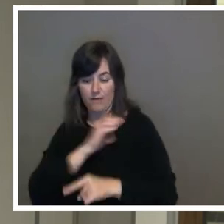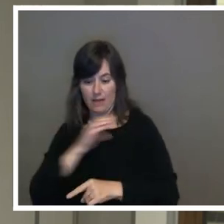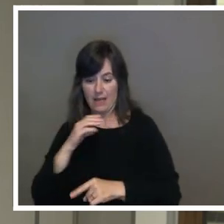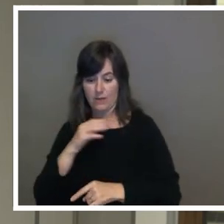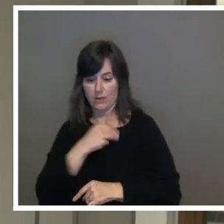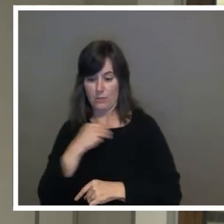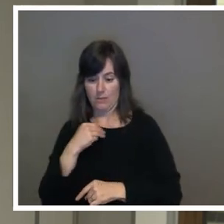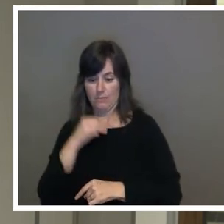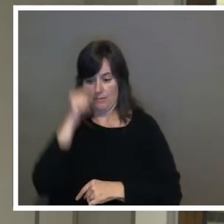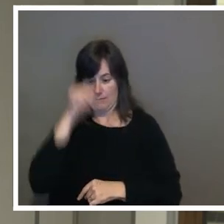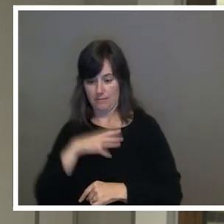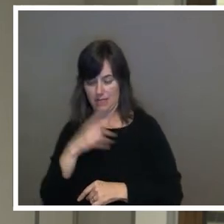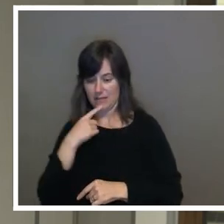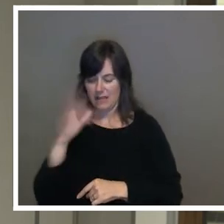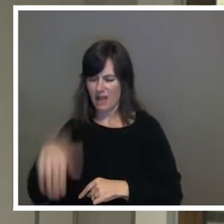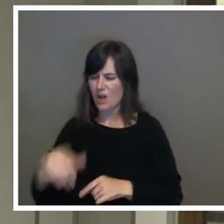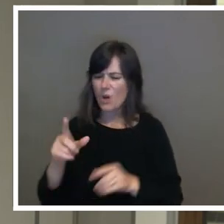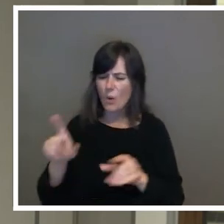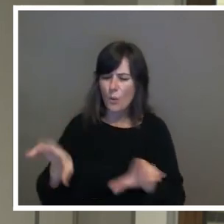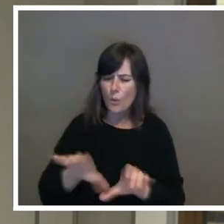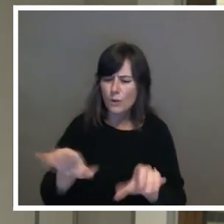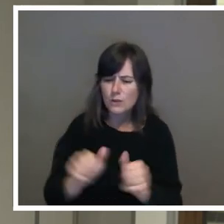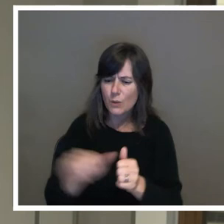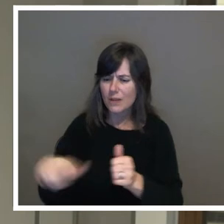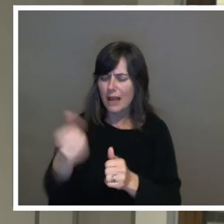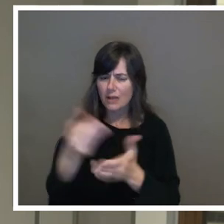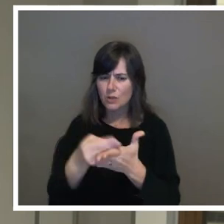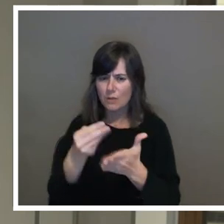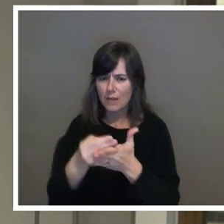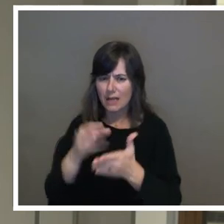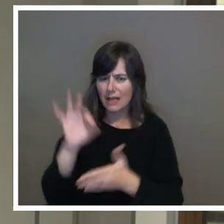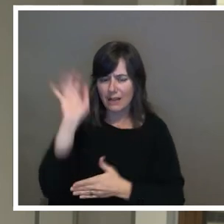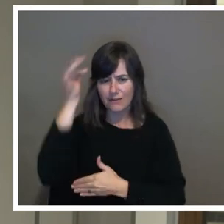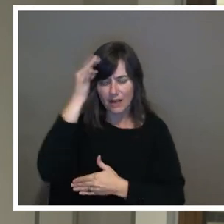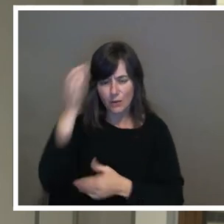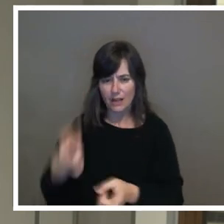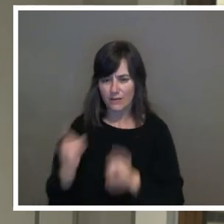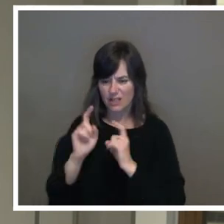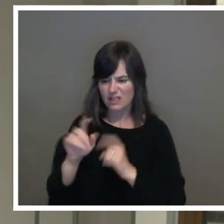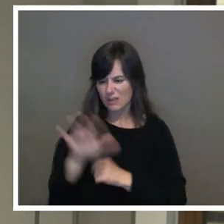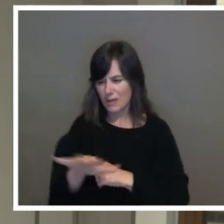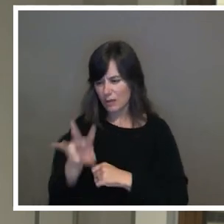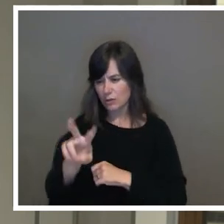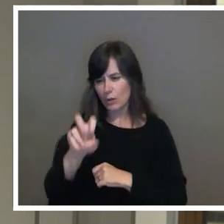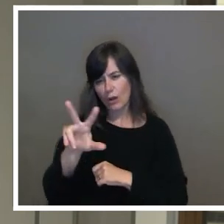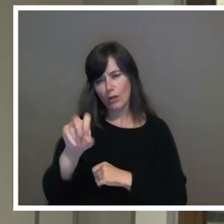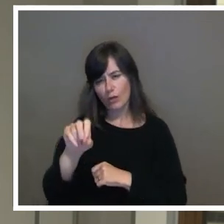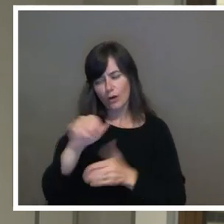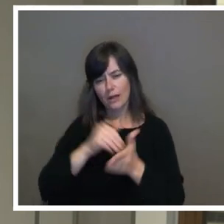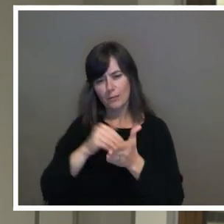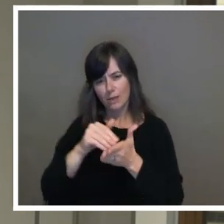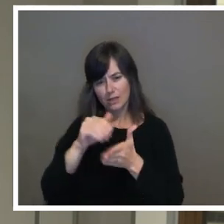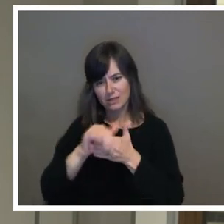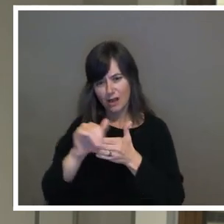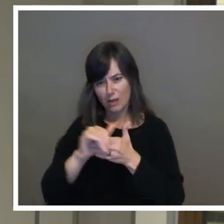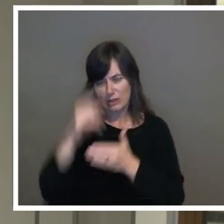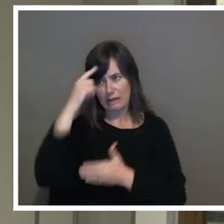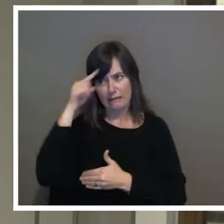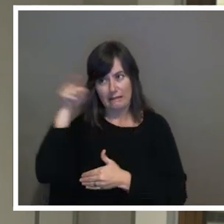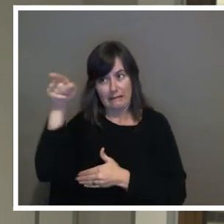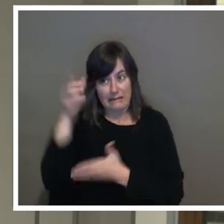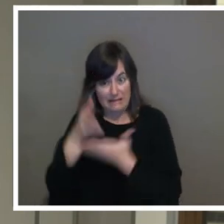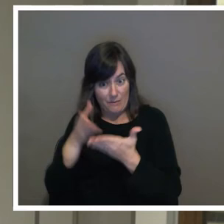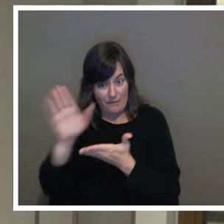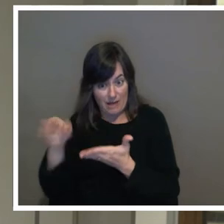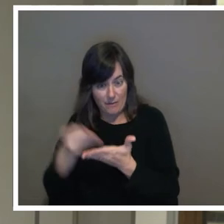extra money the fed gave us? About $230 million worth. I'd offer that some of that could be used to reduce